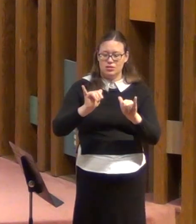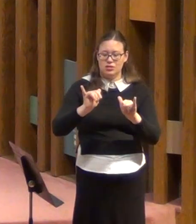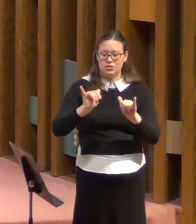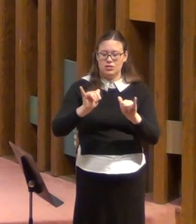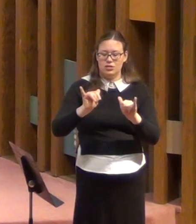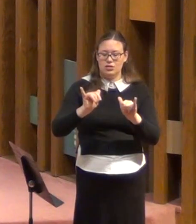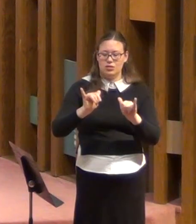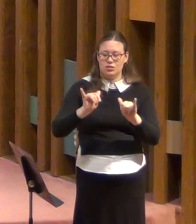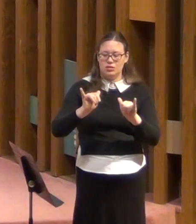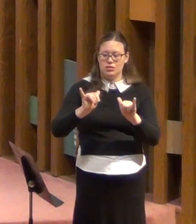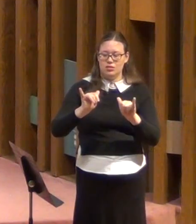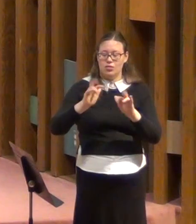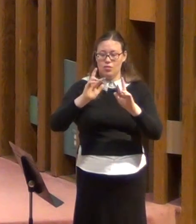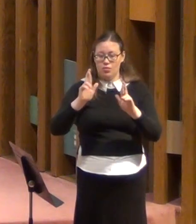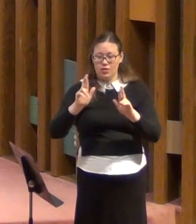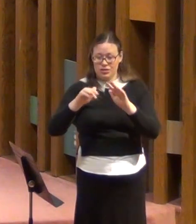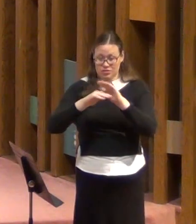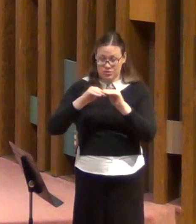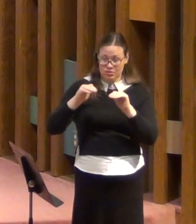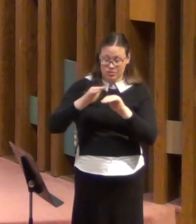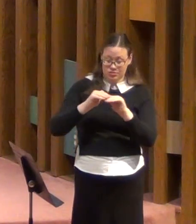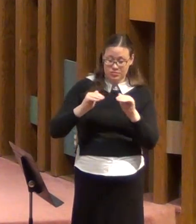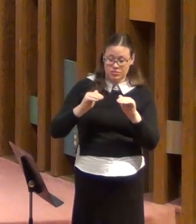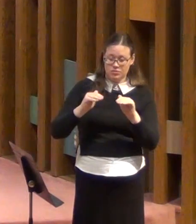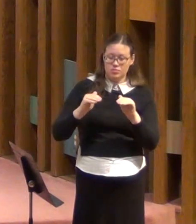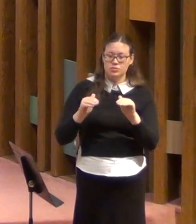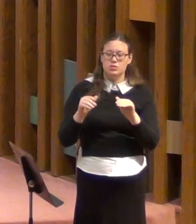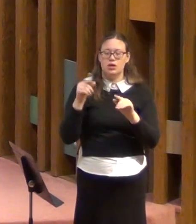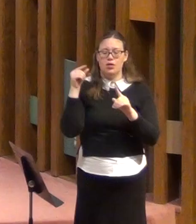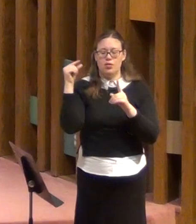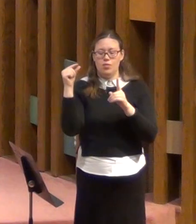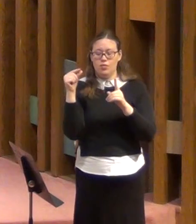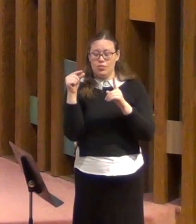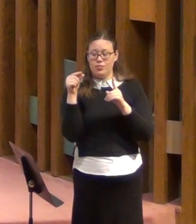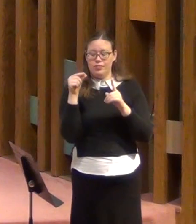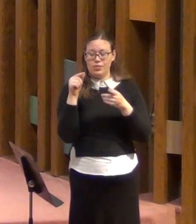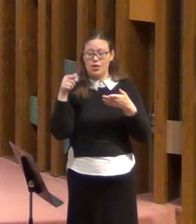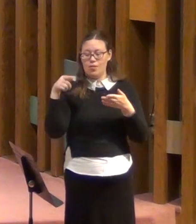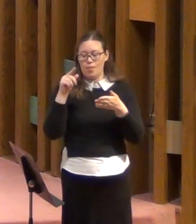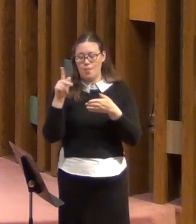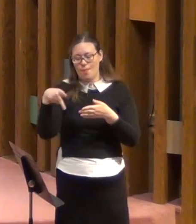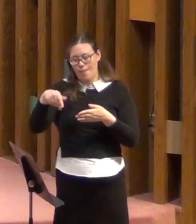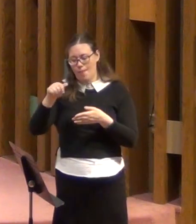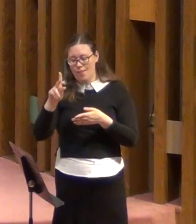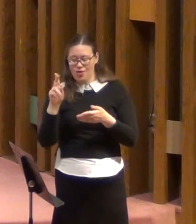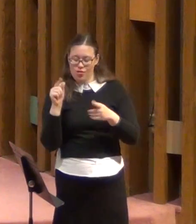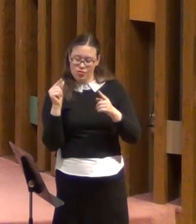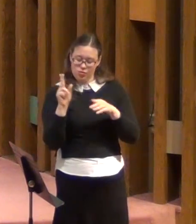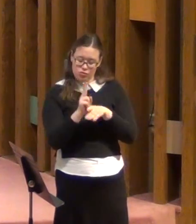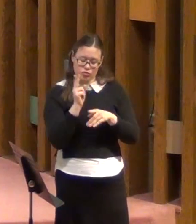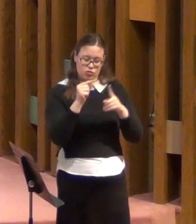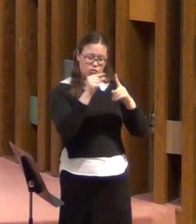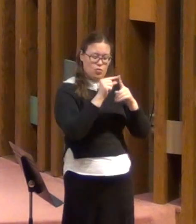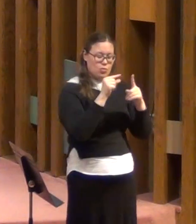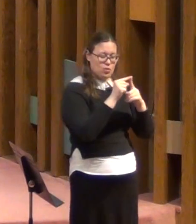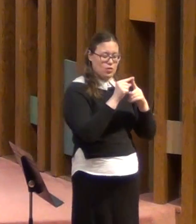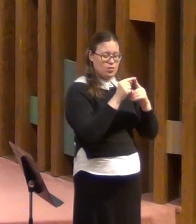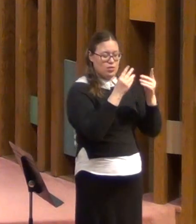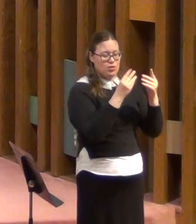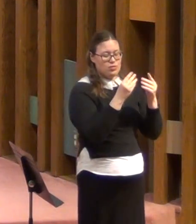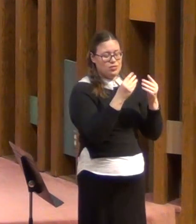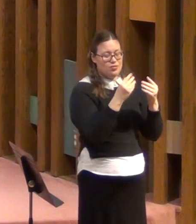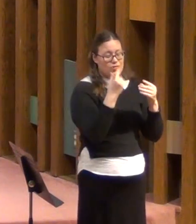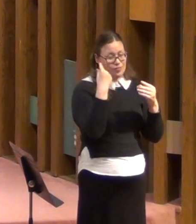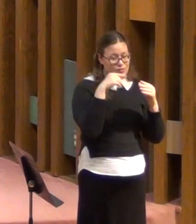all. The word here for comfort is the same one used to describe the Holy Spirit in John